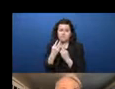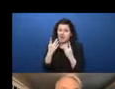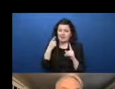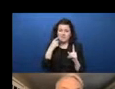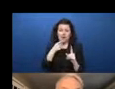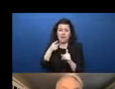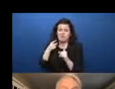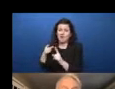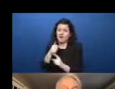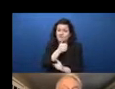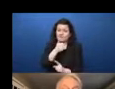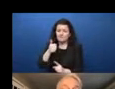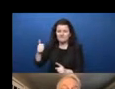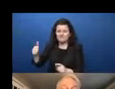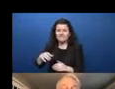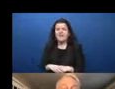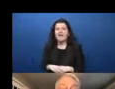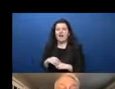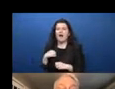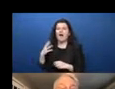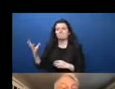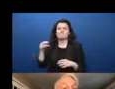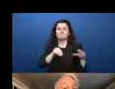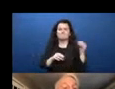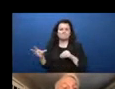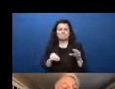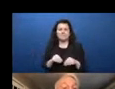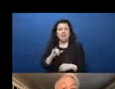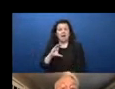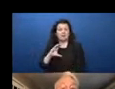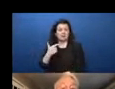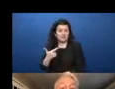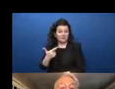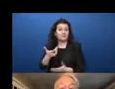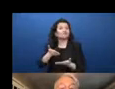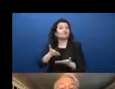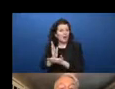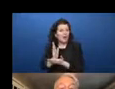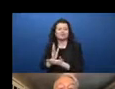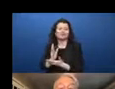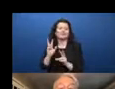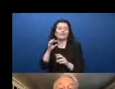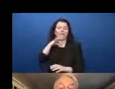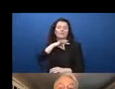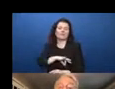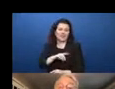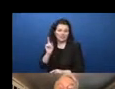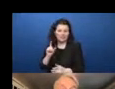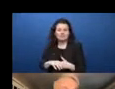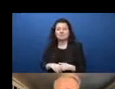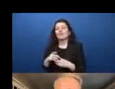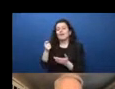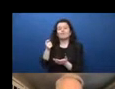the most important things that stood out to me were ITC should be a right and not a privilege. They must be affordable.